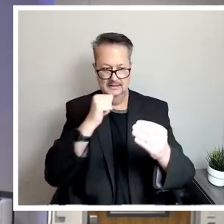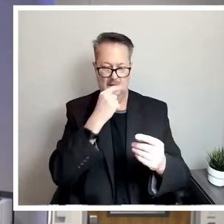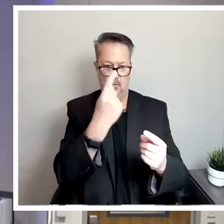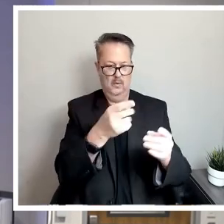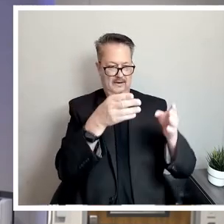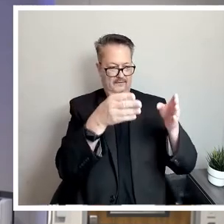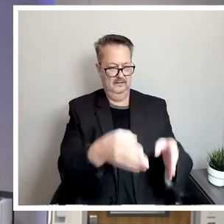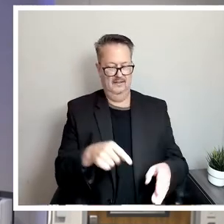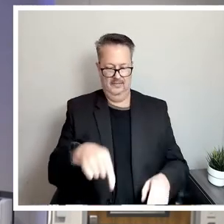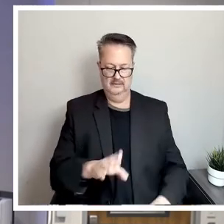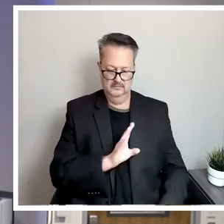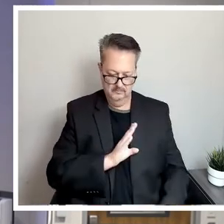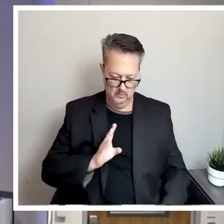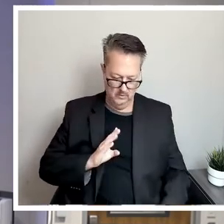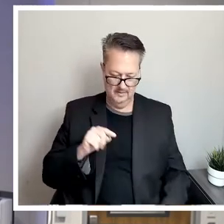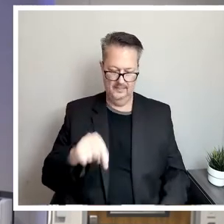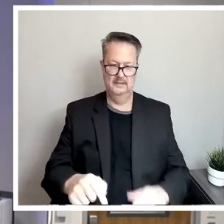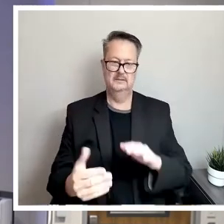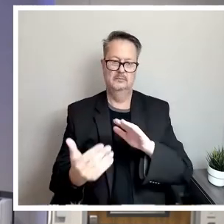and this community.